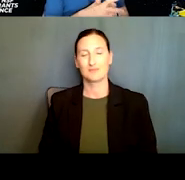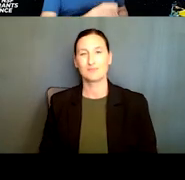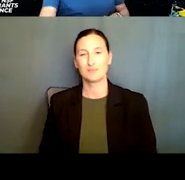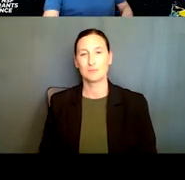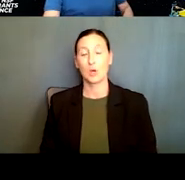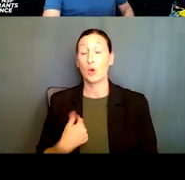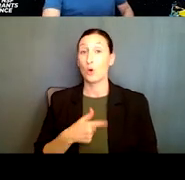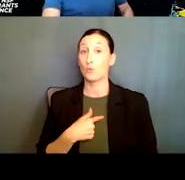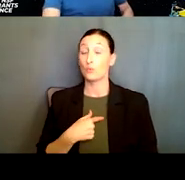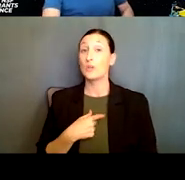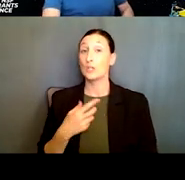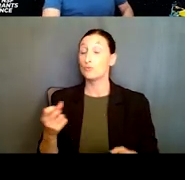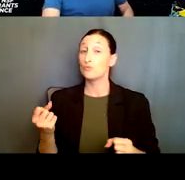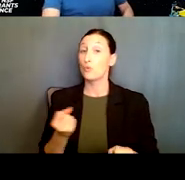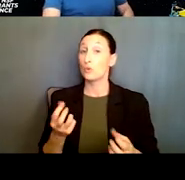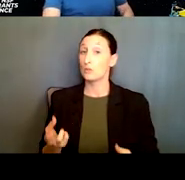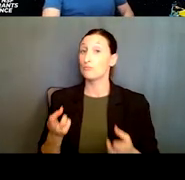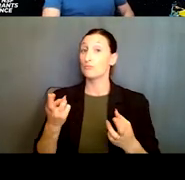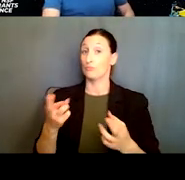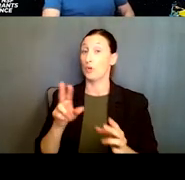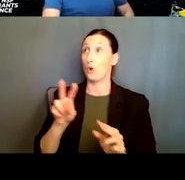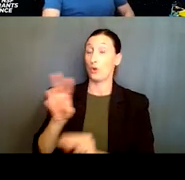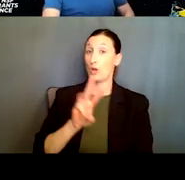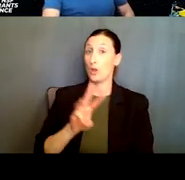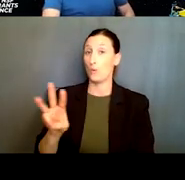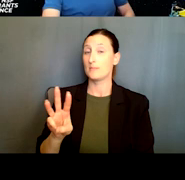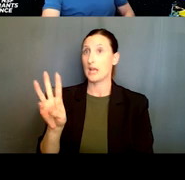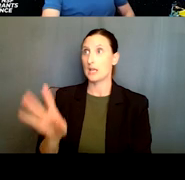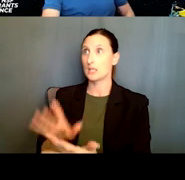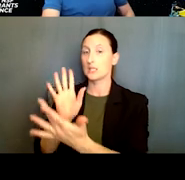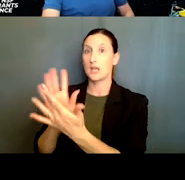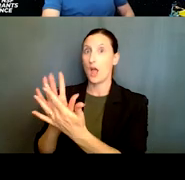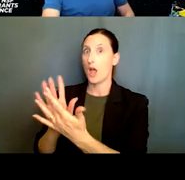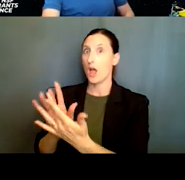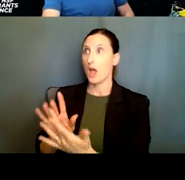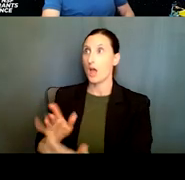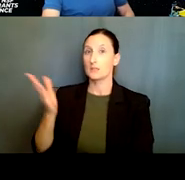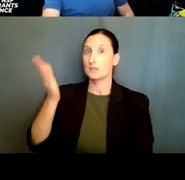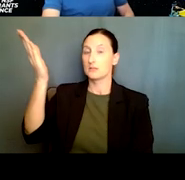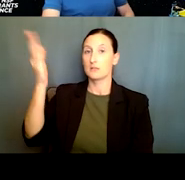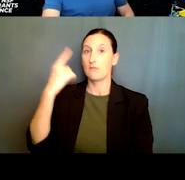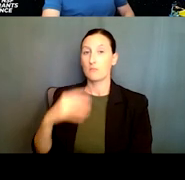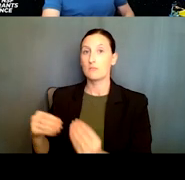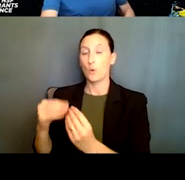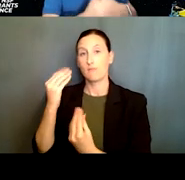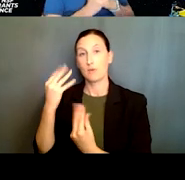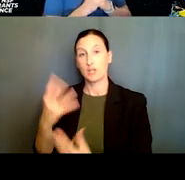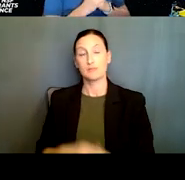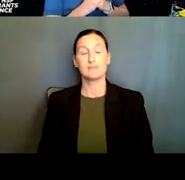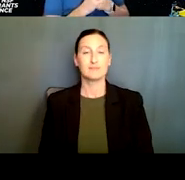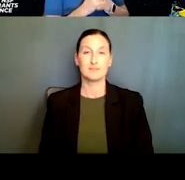encourage you to, um, look on our website and contact some relevant program directors for more information. Uh,